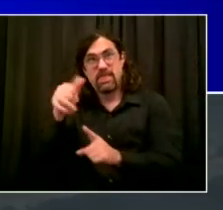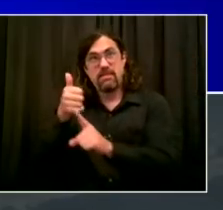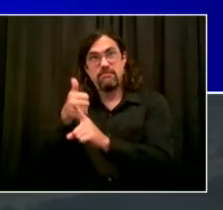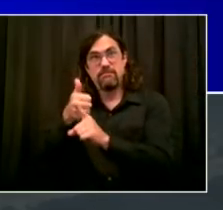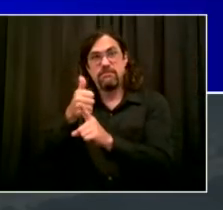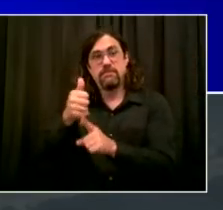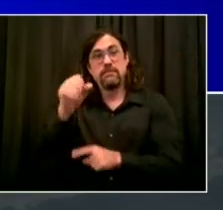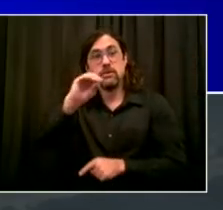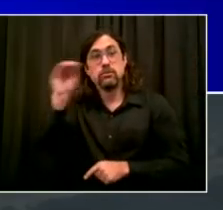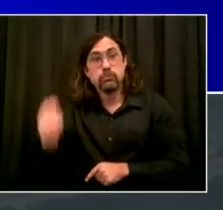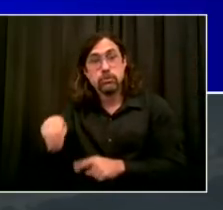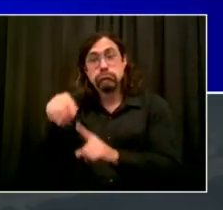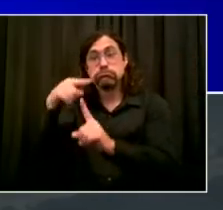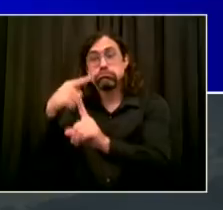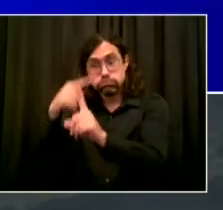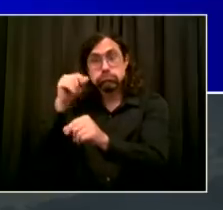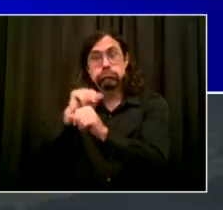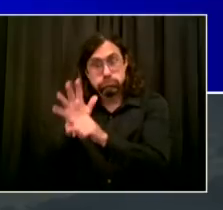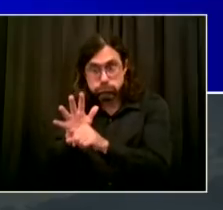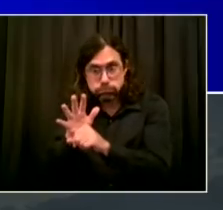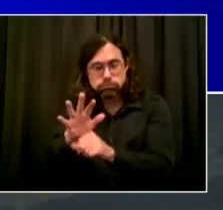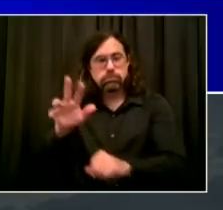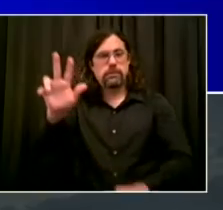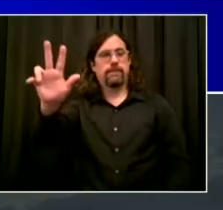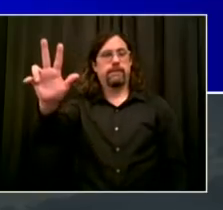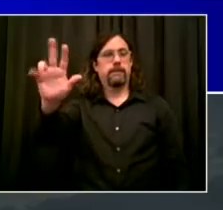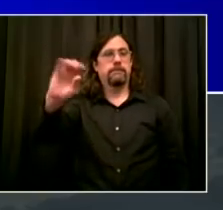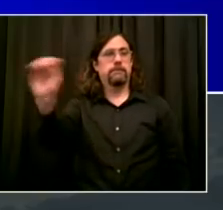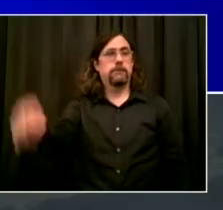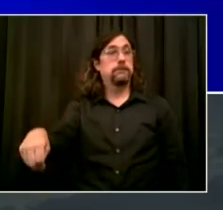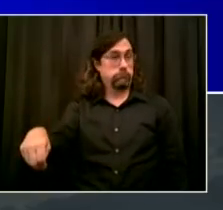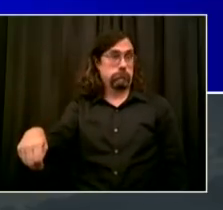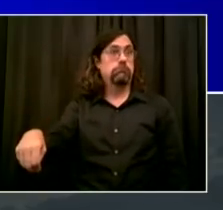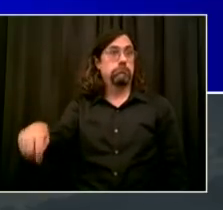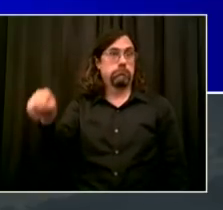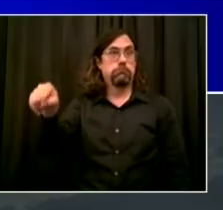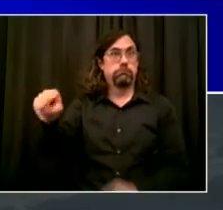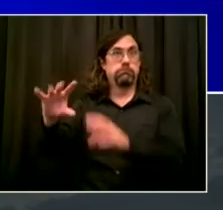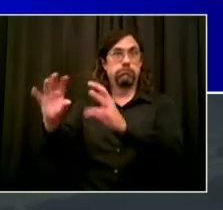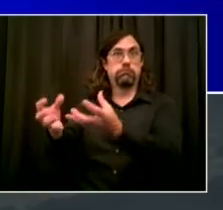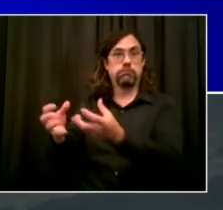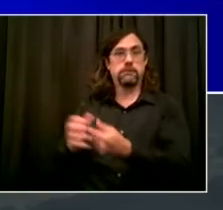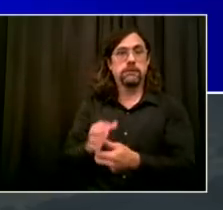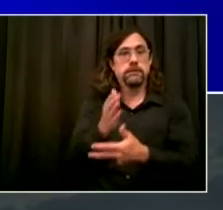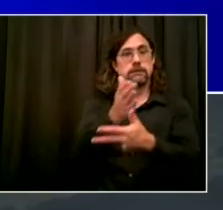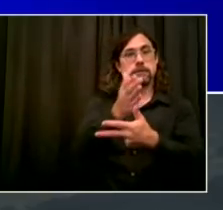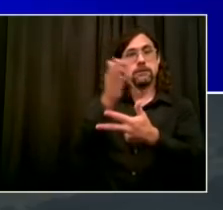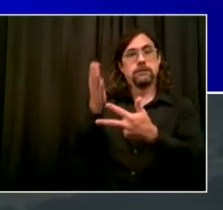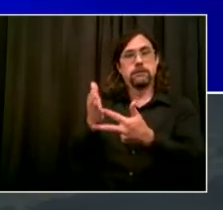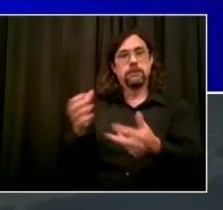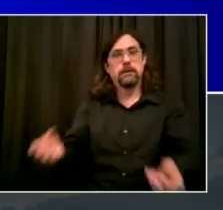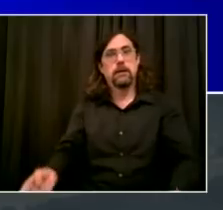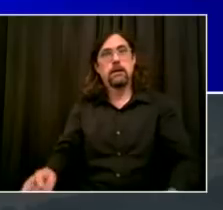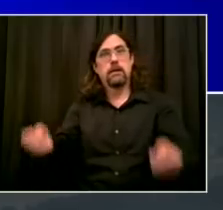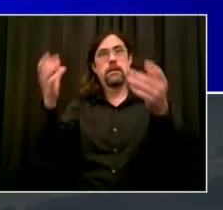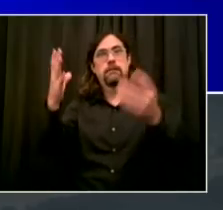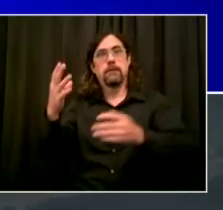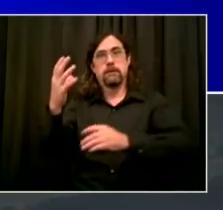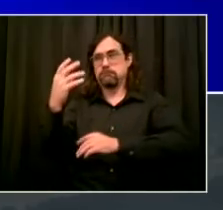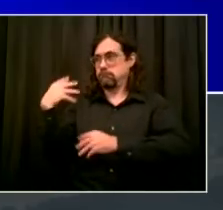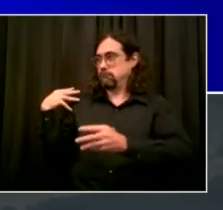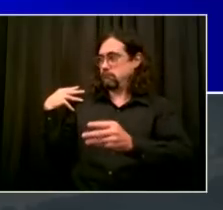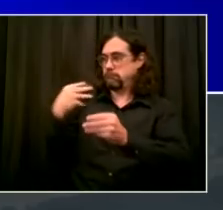Number two, new reported cases on a seven-day average. That threshold is 550. Today's report, 261 cases.